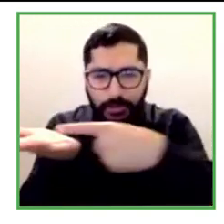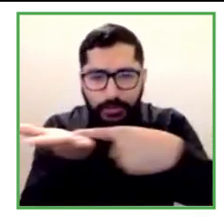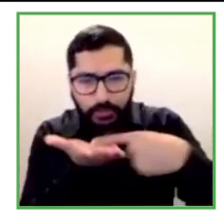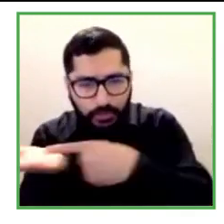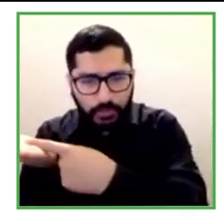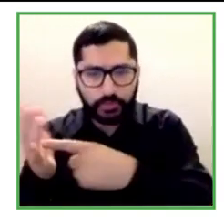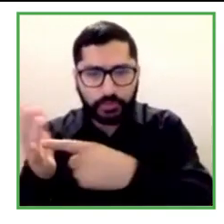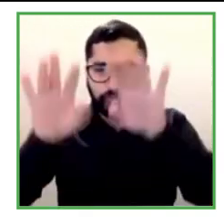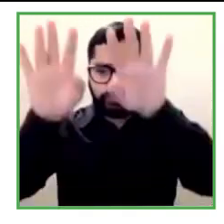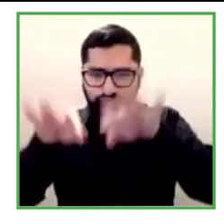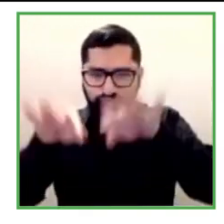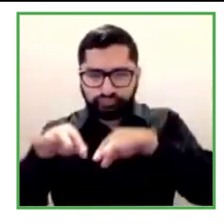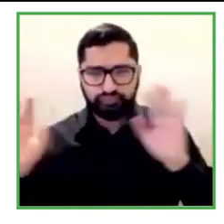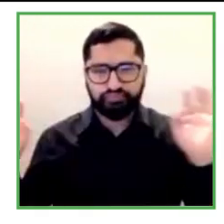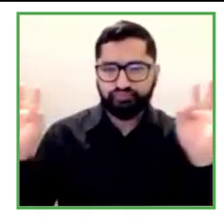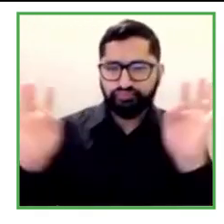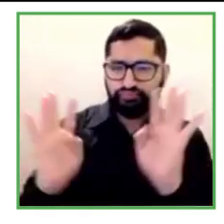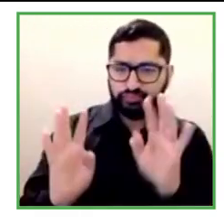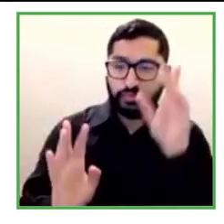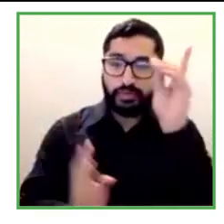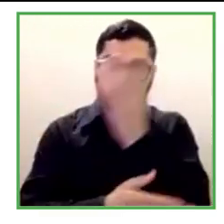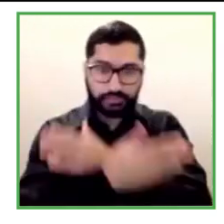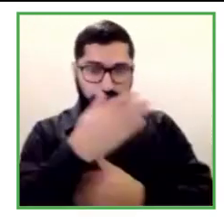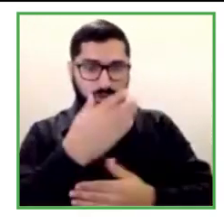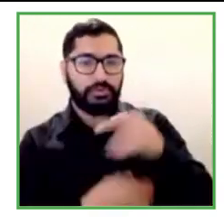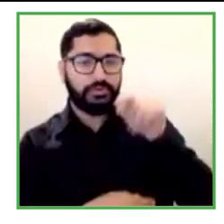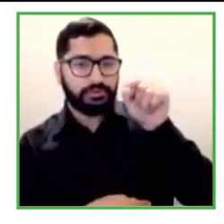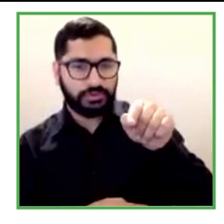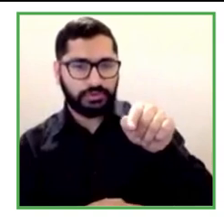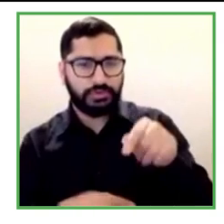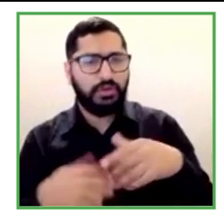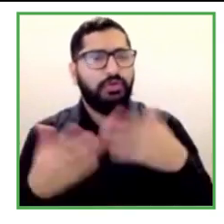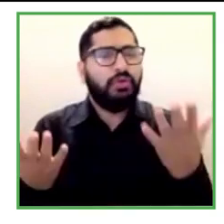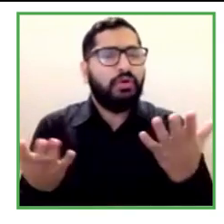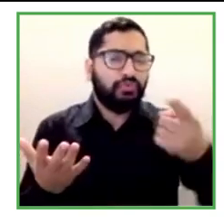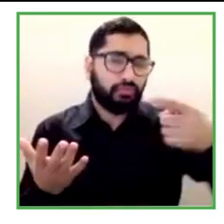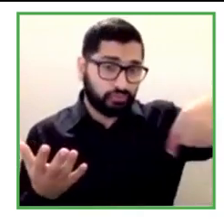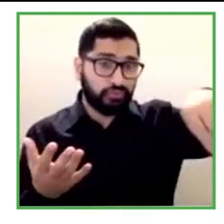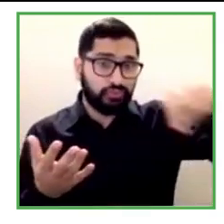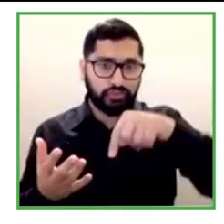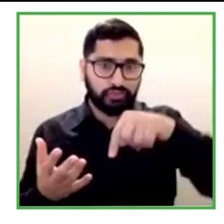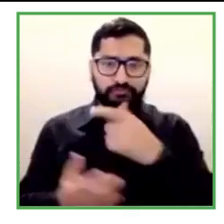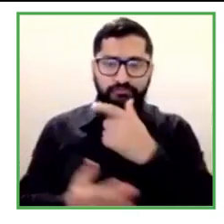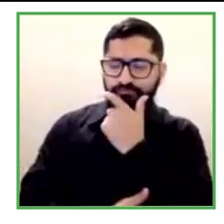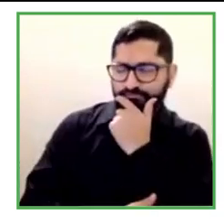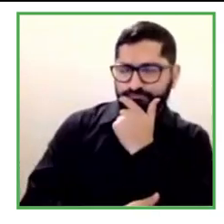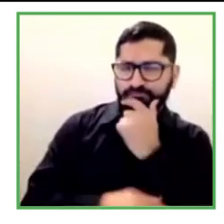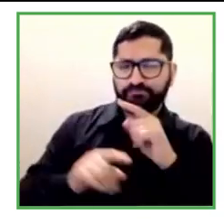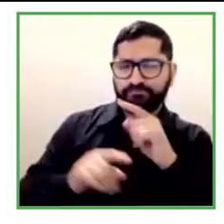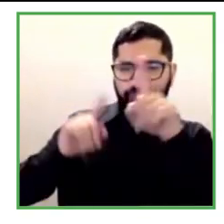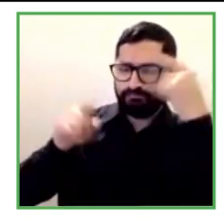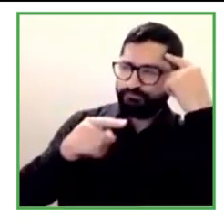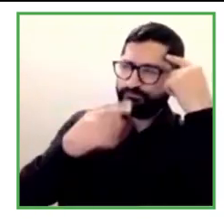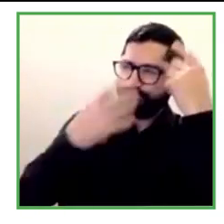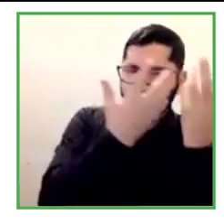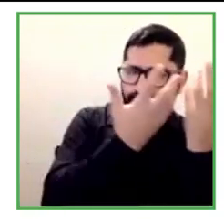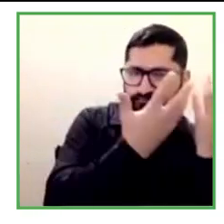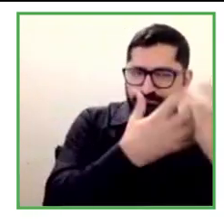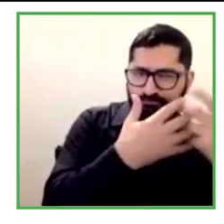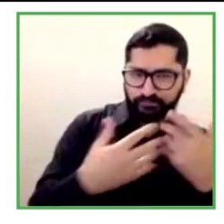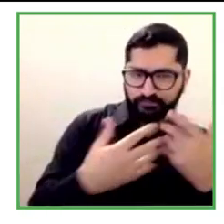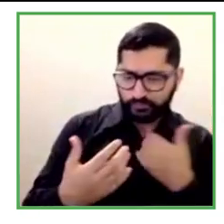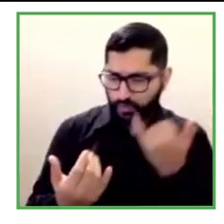designing new processes, new procedures, innovatives in the working place?